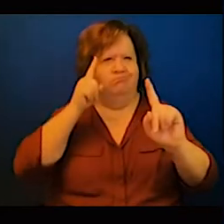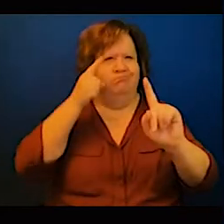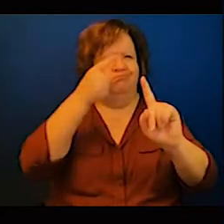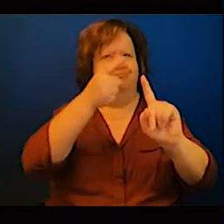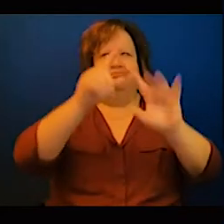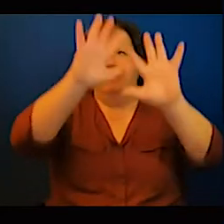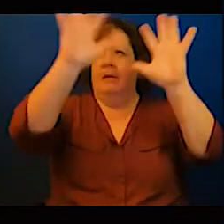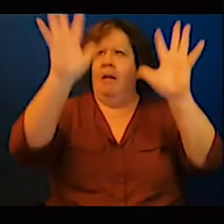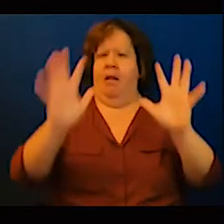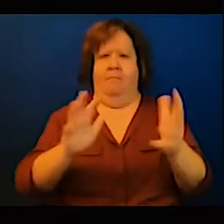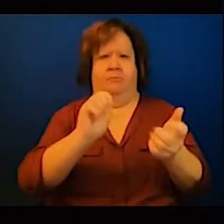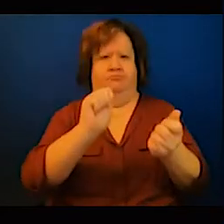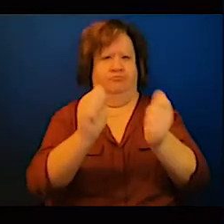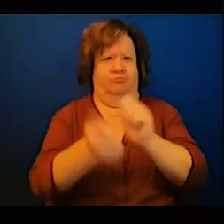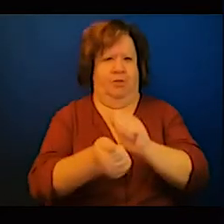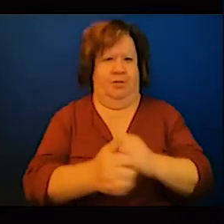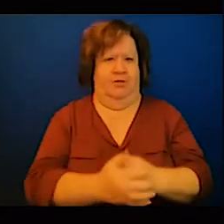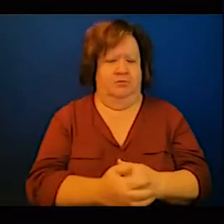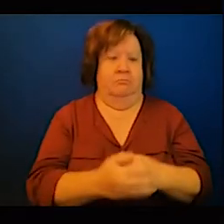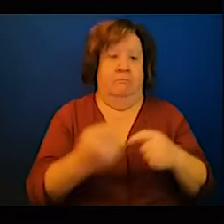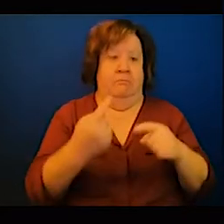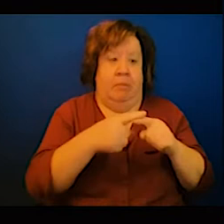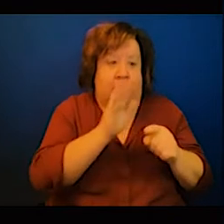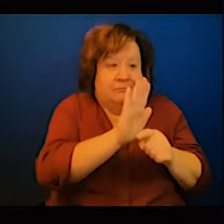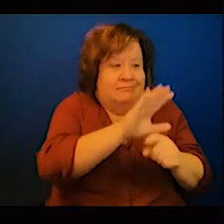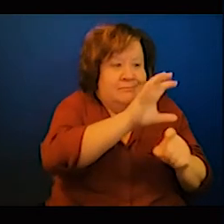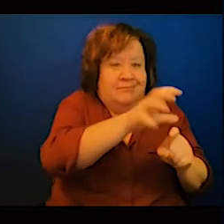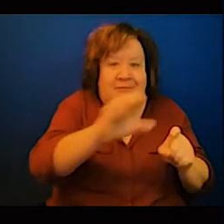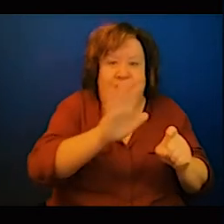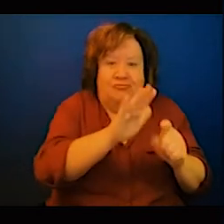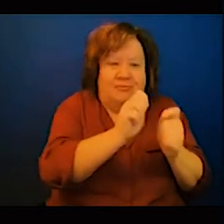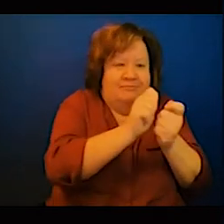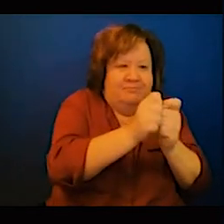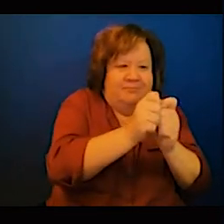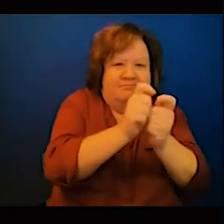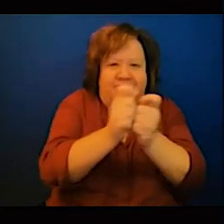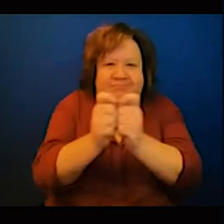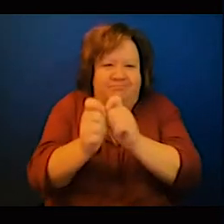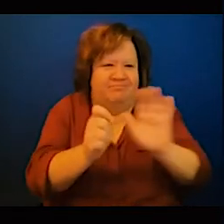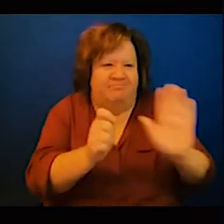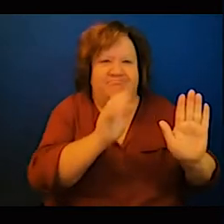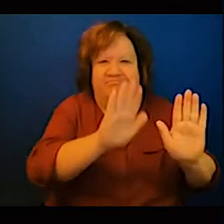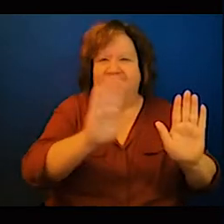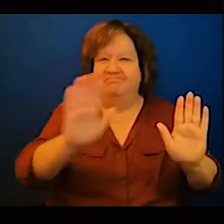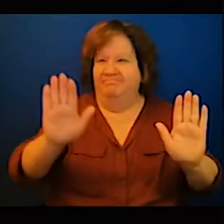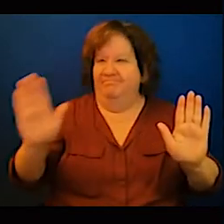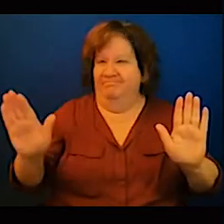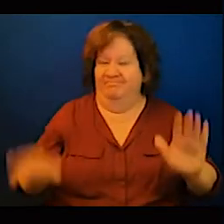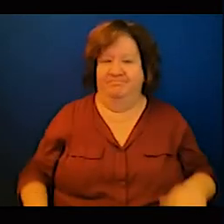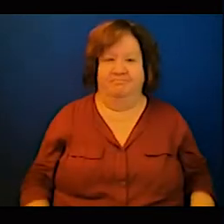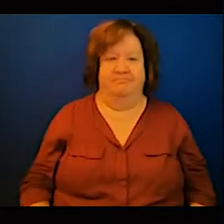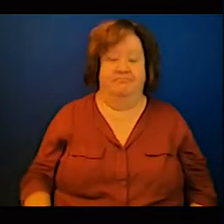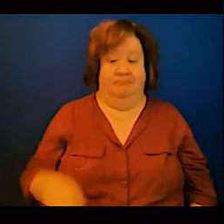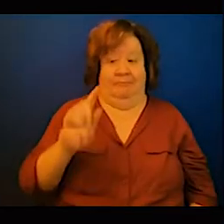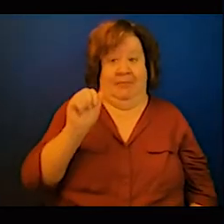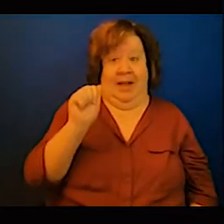said, especially for countries in the coastal areas, every part of the continent is going to be affected. So within the